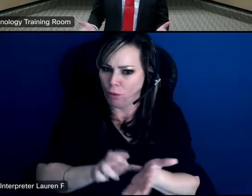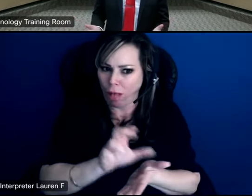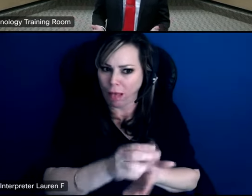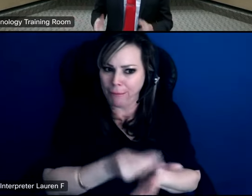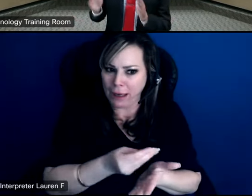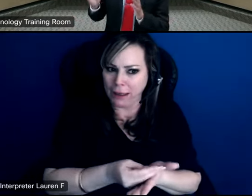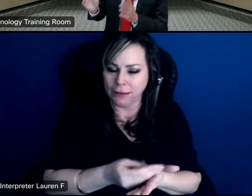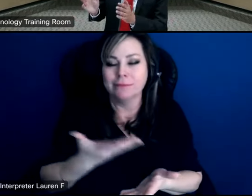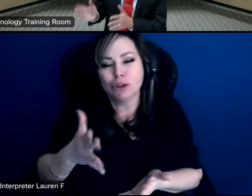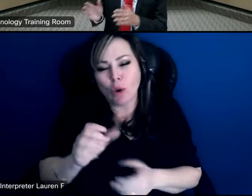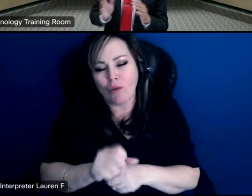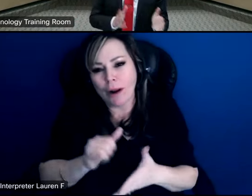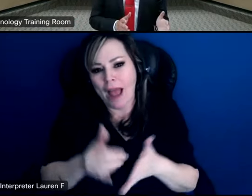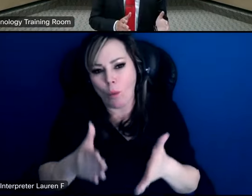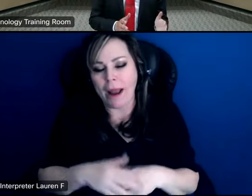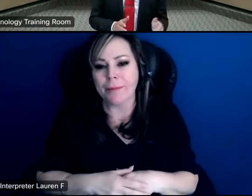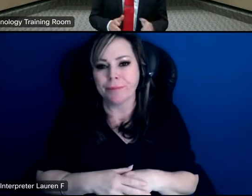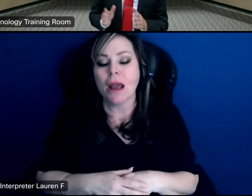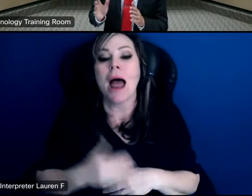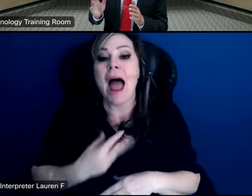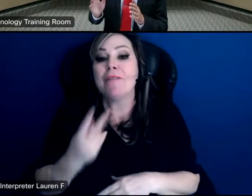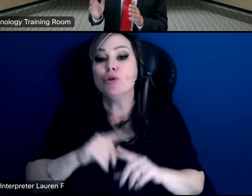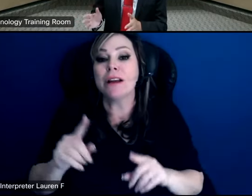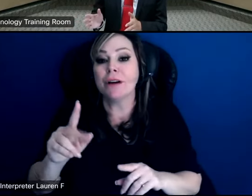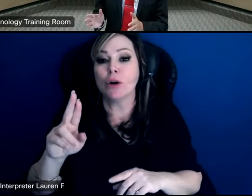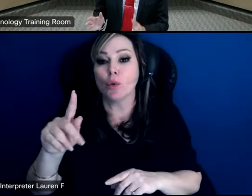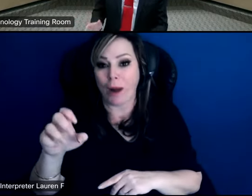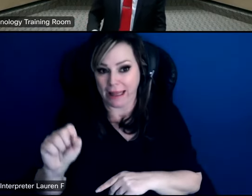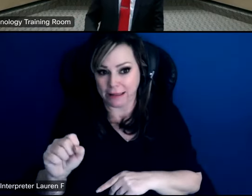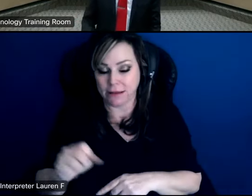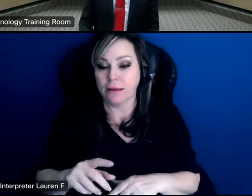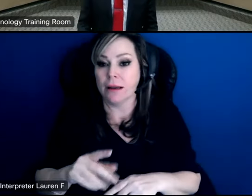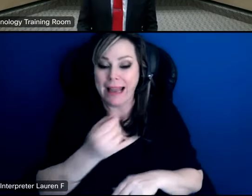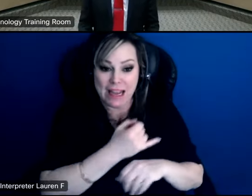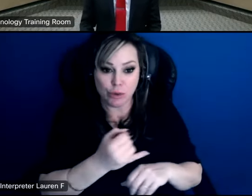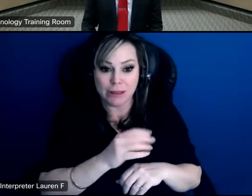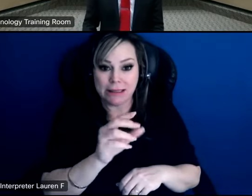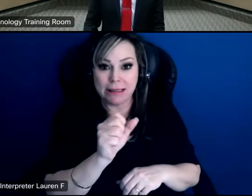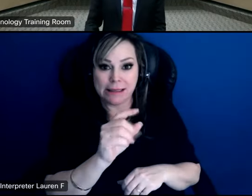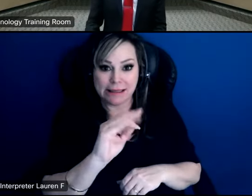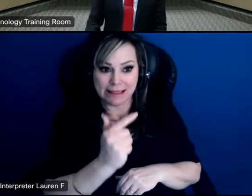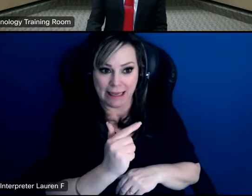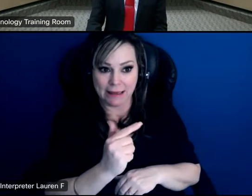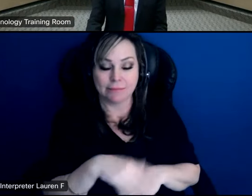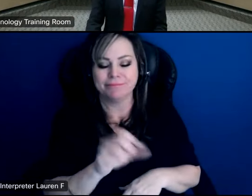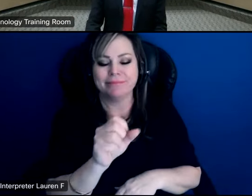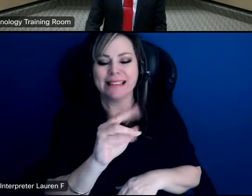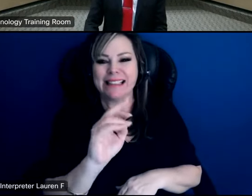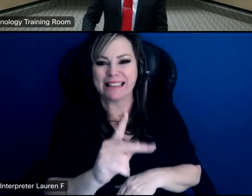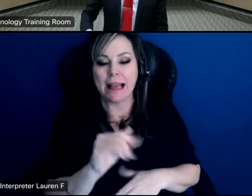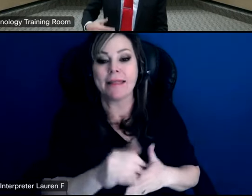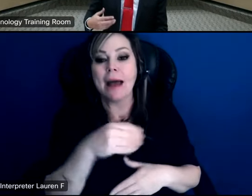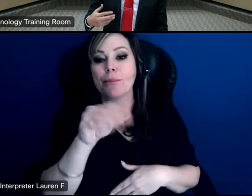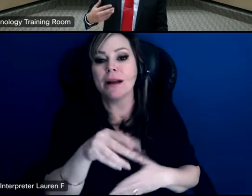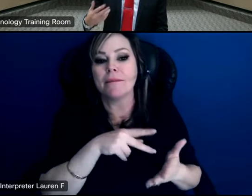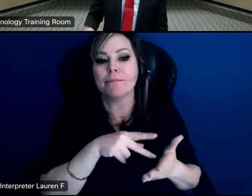um so you have two different tax rates you may recall from earlier you have the interest in sinking that is the tax rate that funds